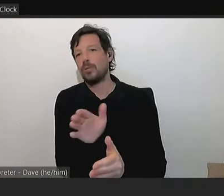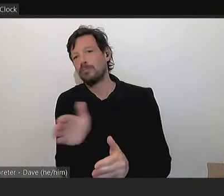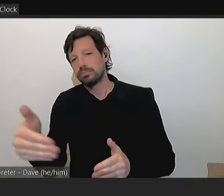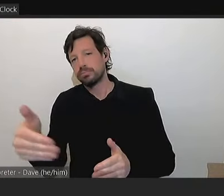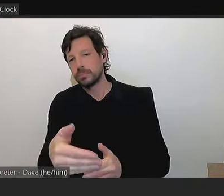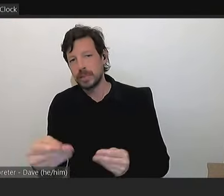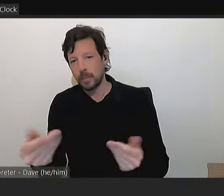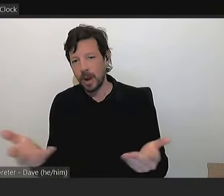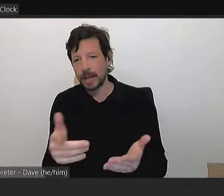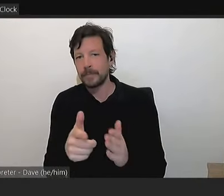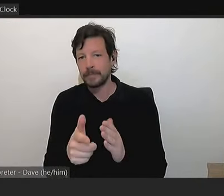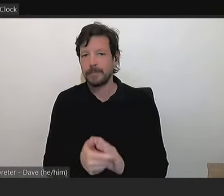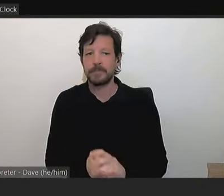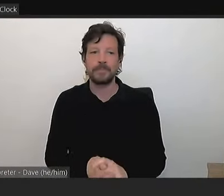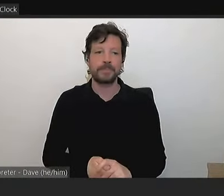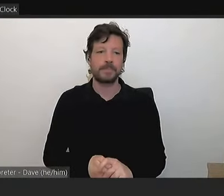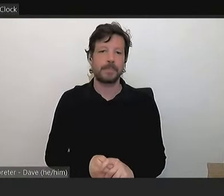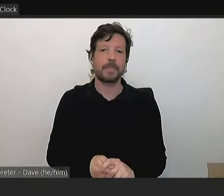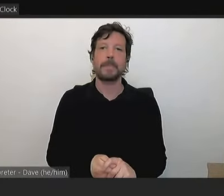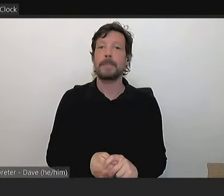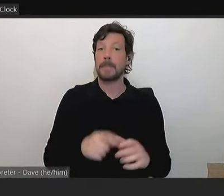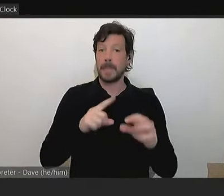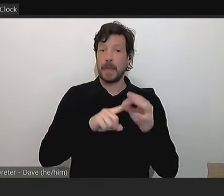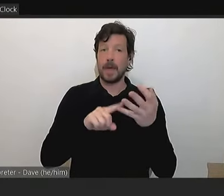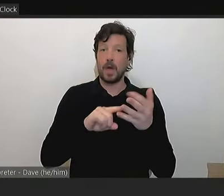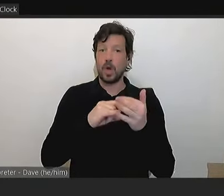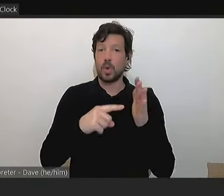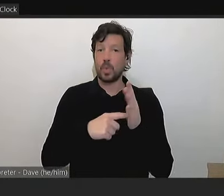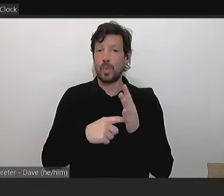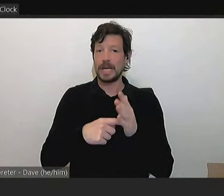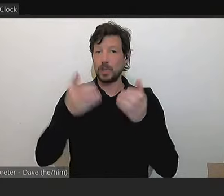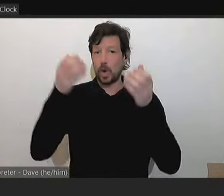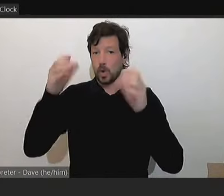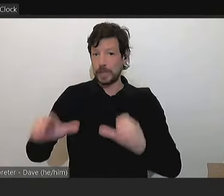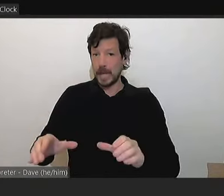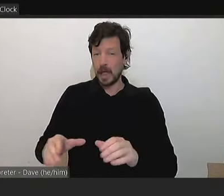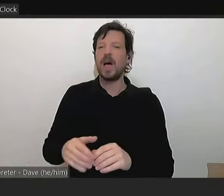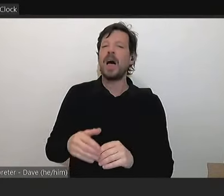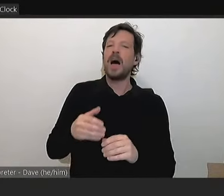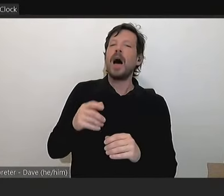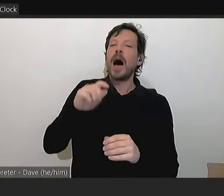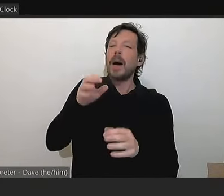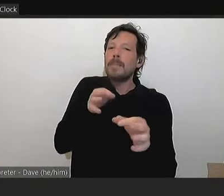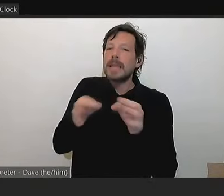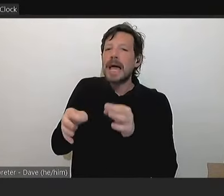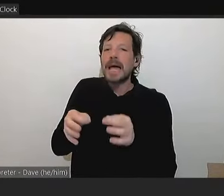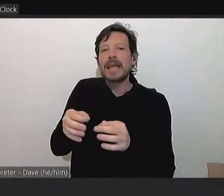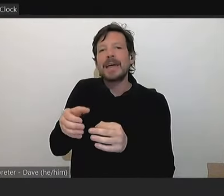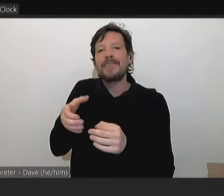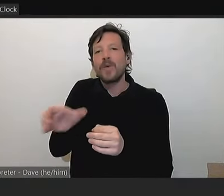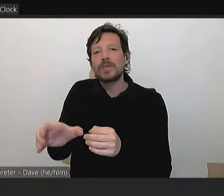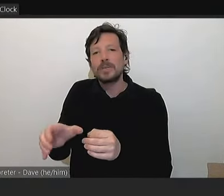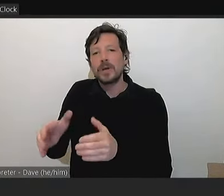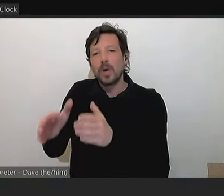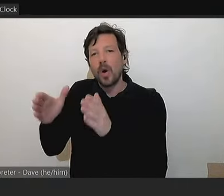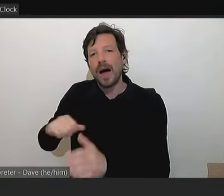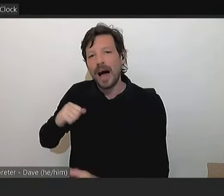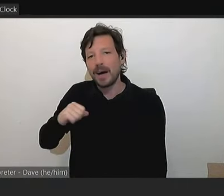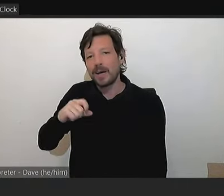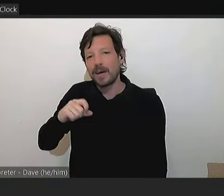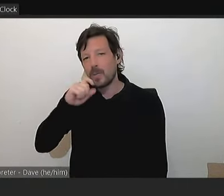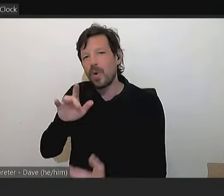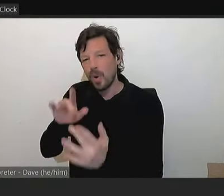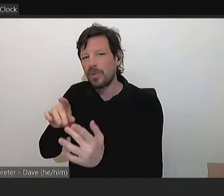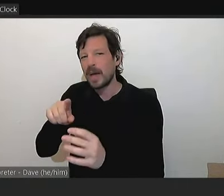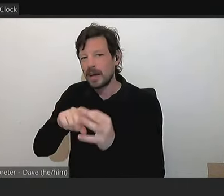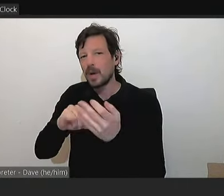about the Quest Hotel, a planning enforcement officer is going to contact you to tomorrow. Yeah. Um, could I mention that, uh,